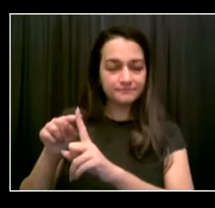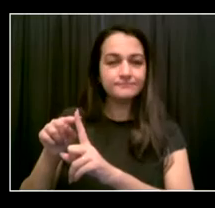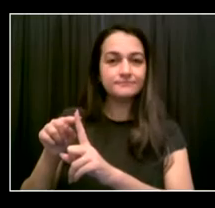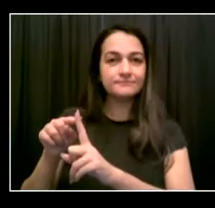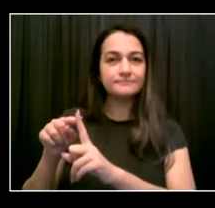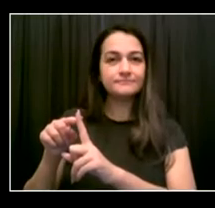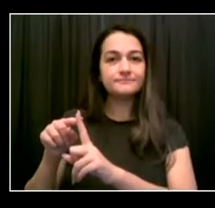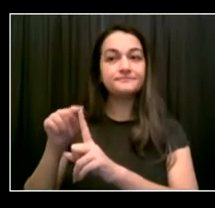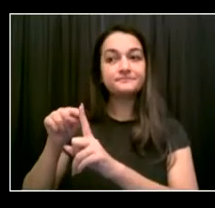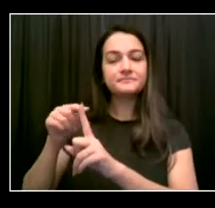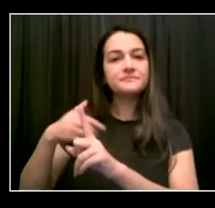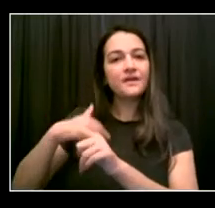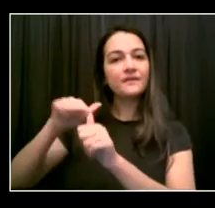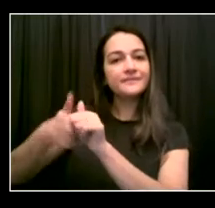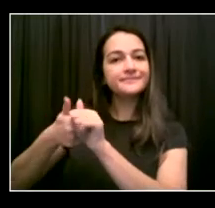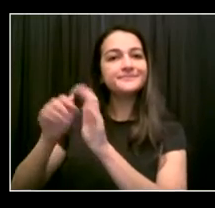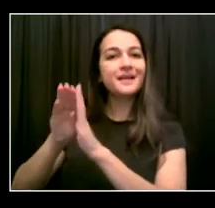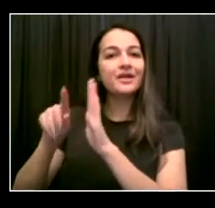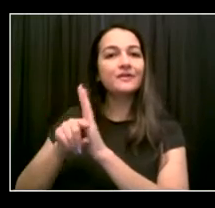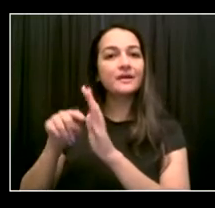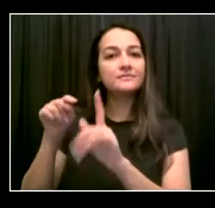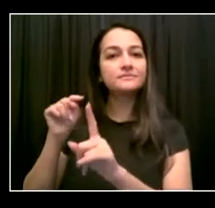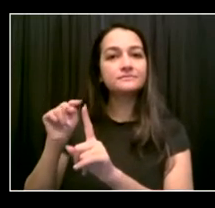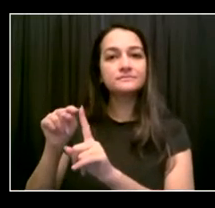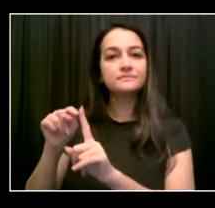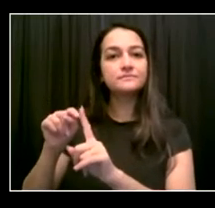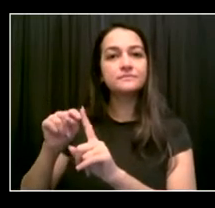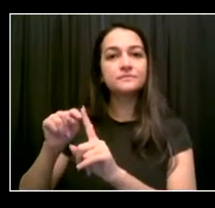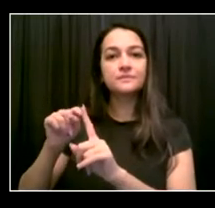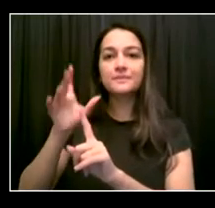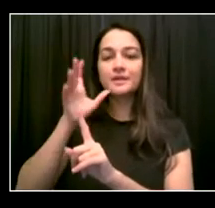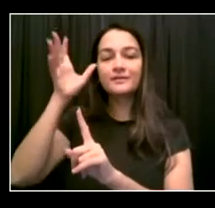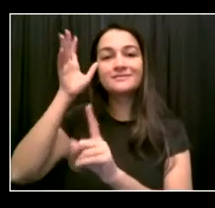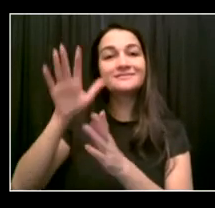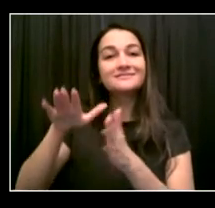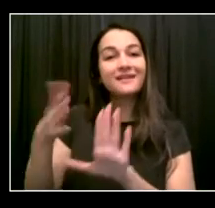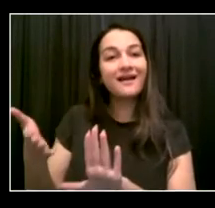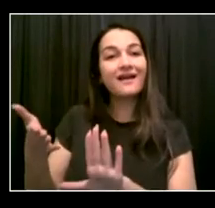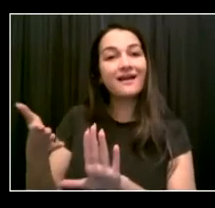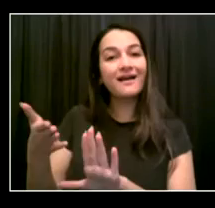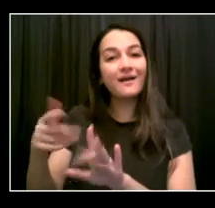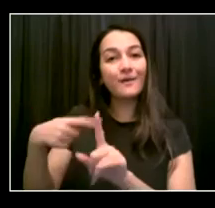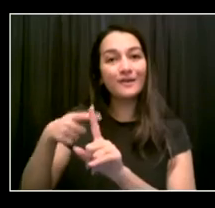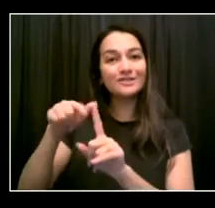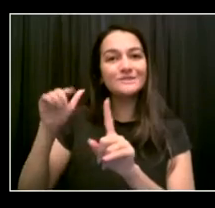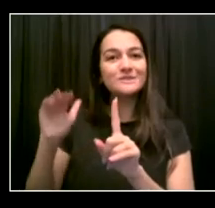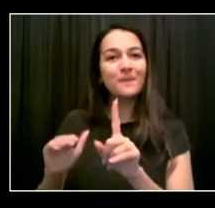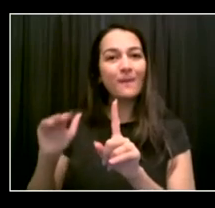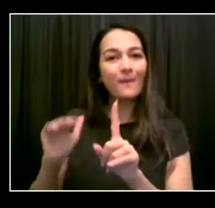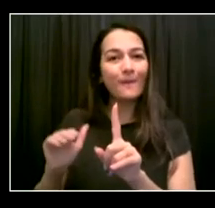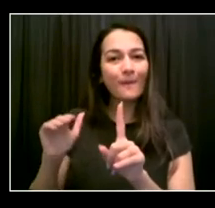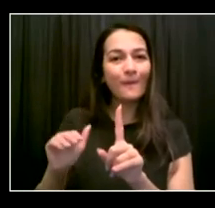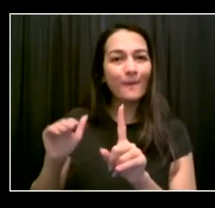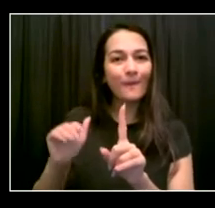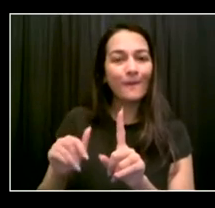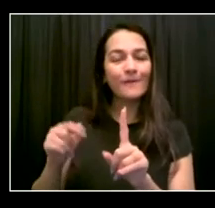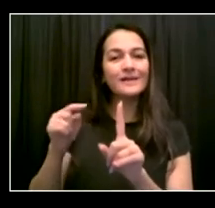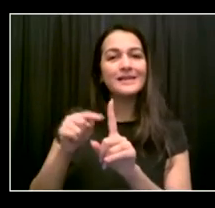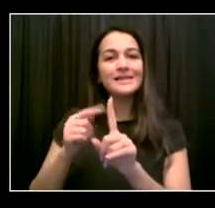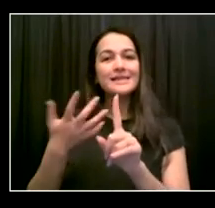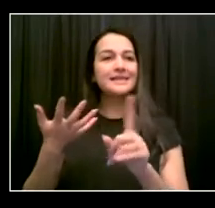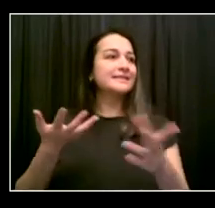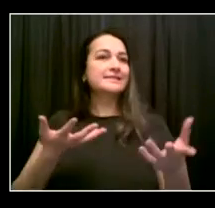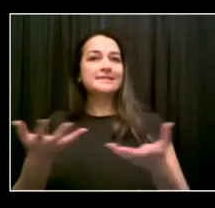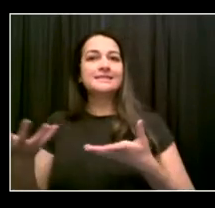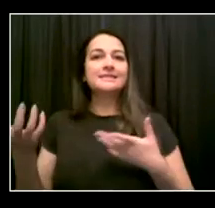In addition to that, she's had other atrocities that she had to live through. And she knew that she